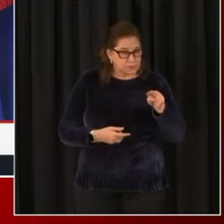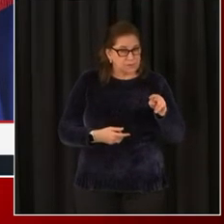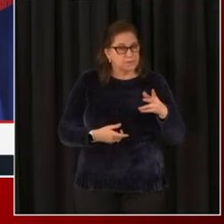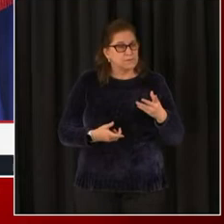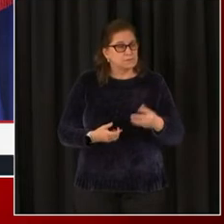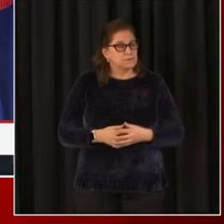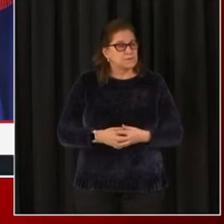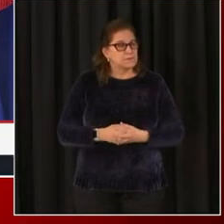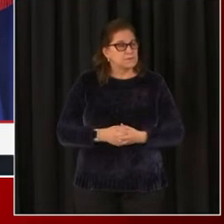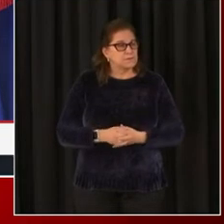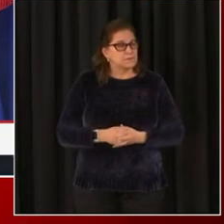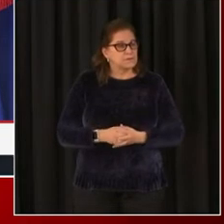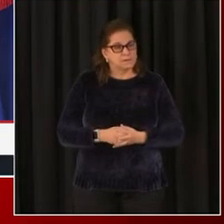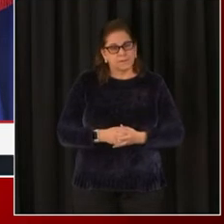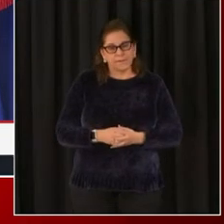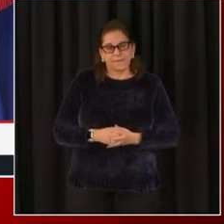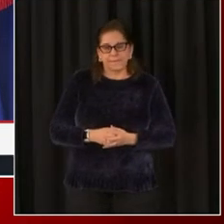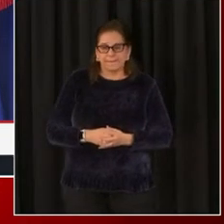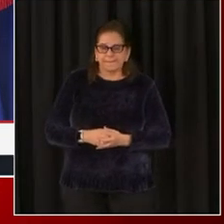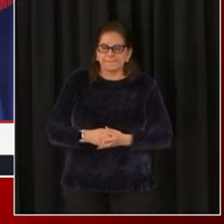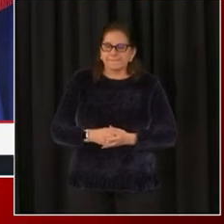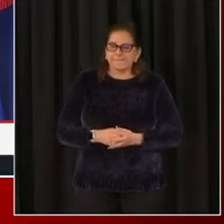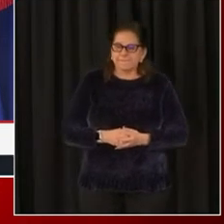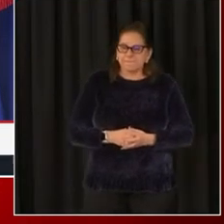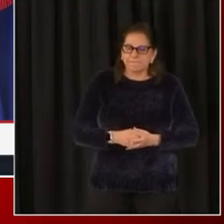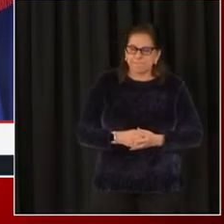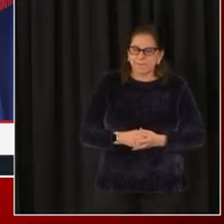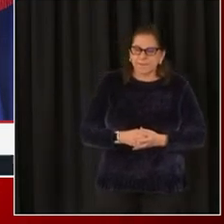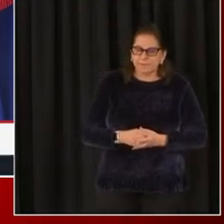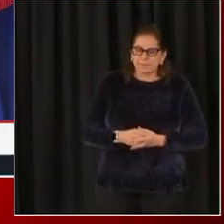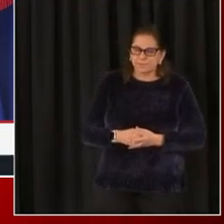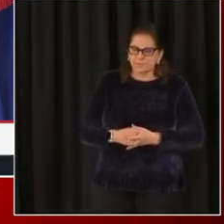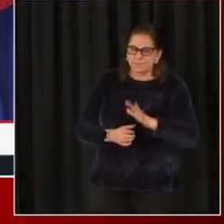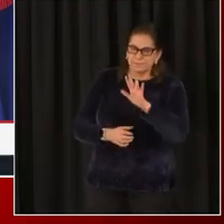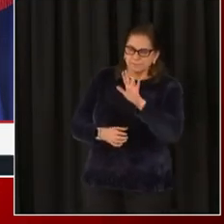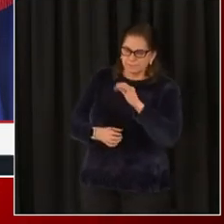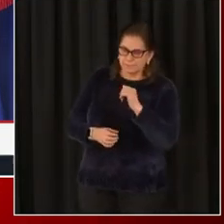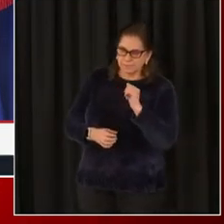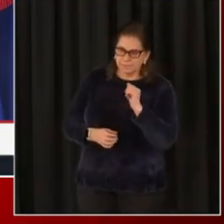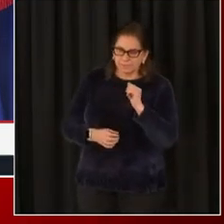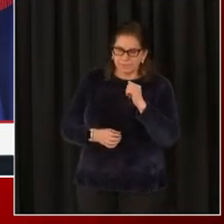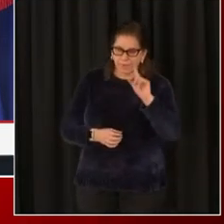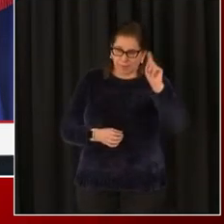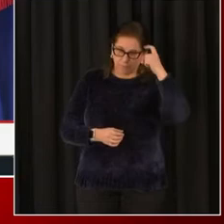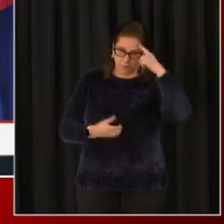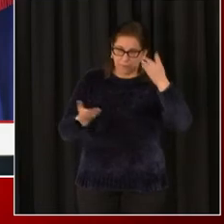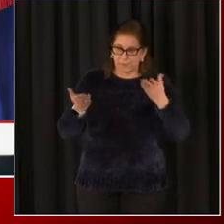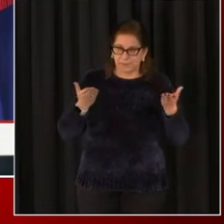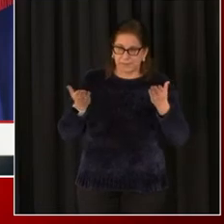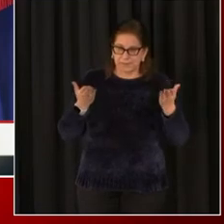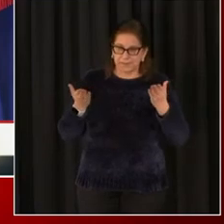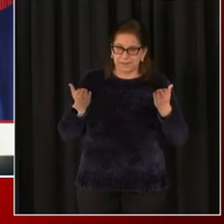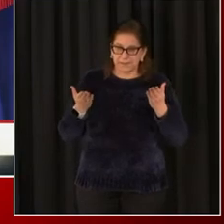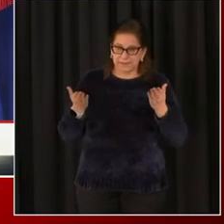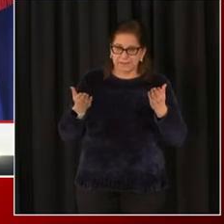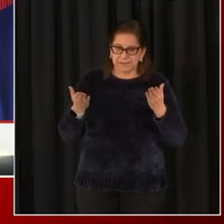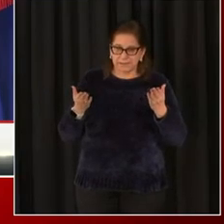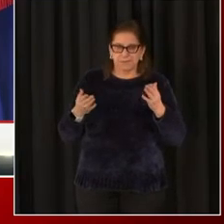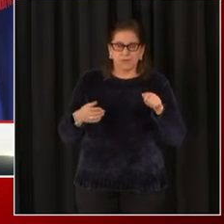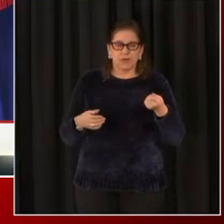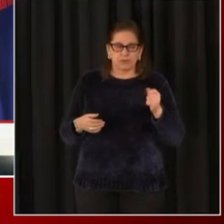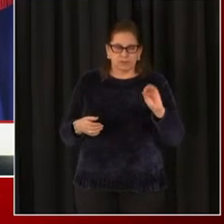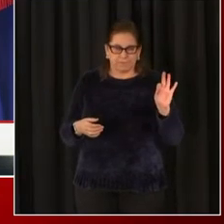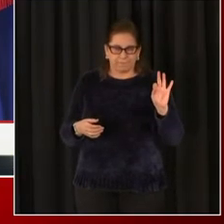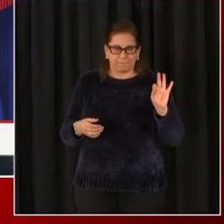vaccines. Um, I think that all of the, I want to get some clarity on the, the government services that have been turned